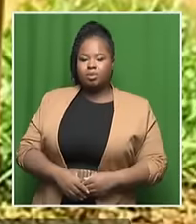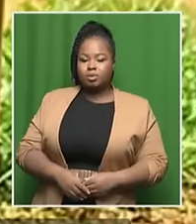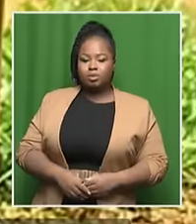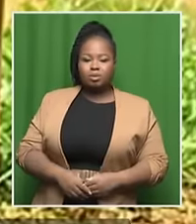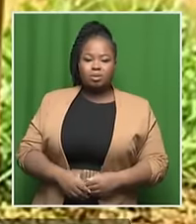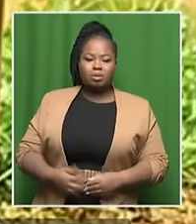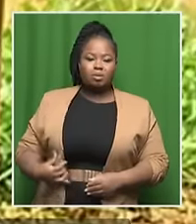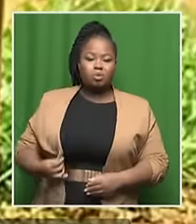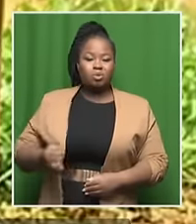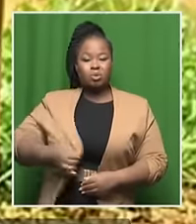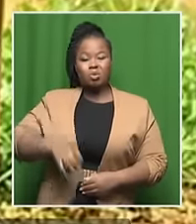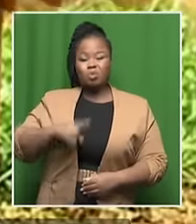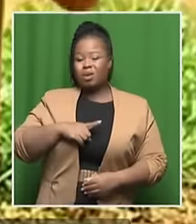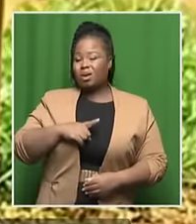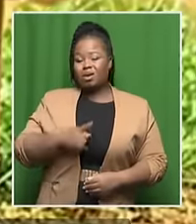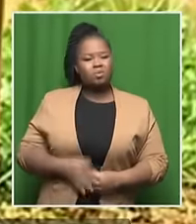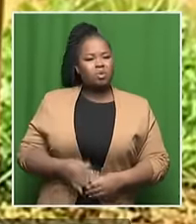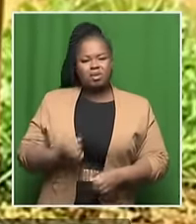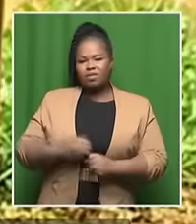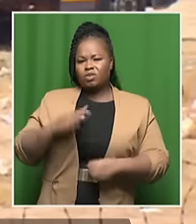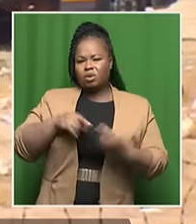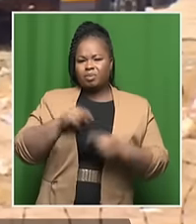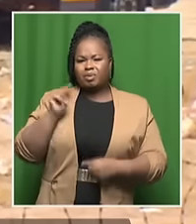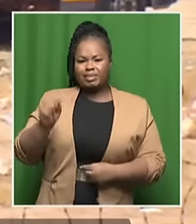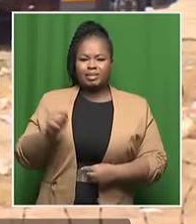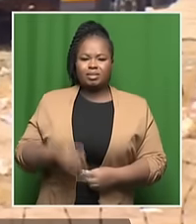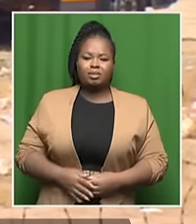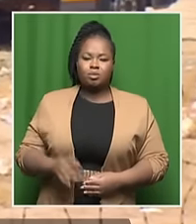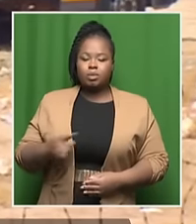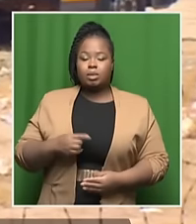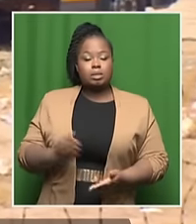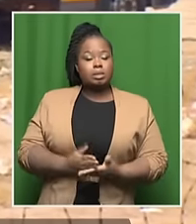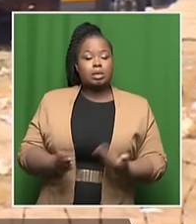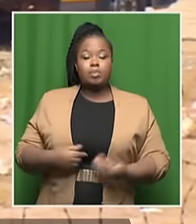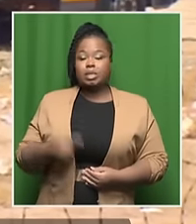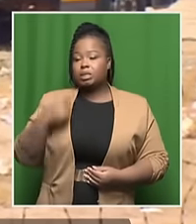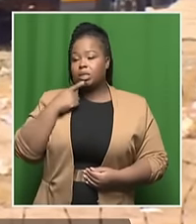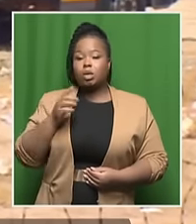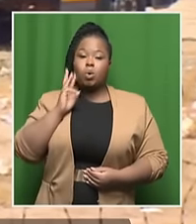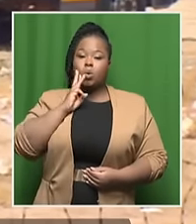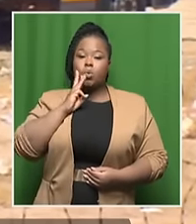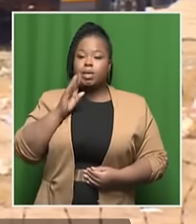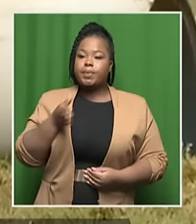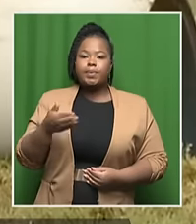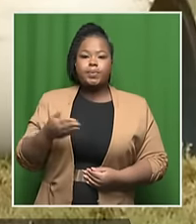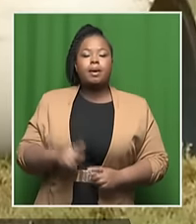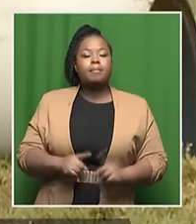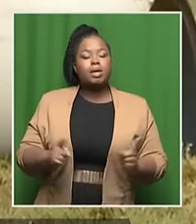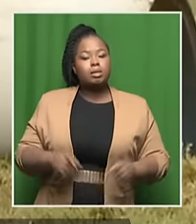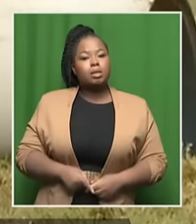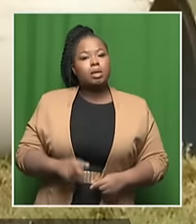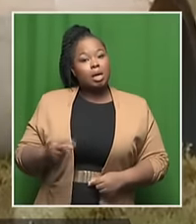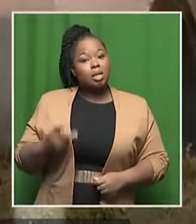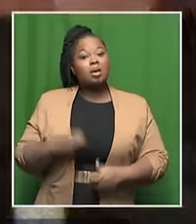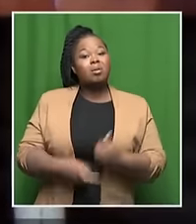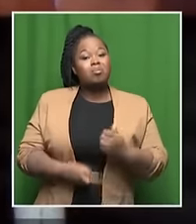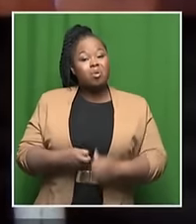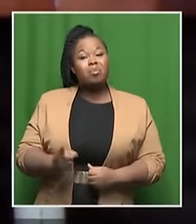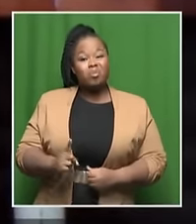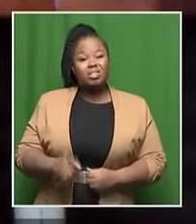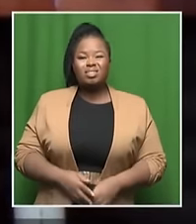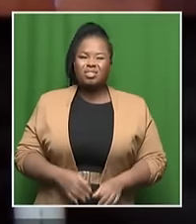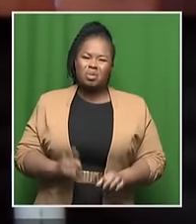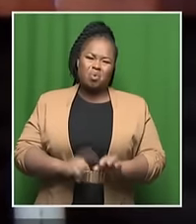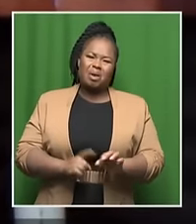This is hardly ever spoken. People only speak about non-availability of water. But the water quality